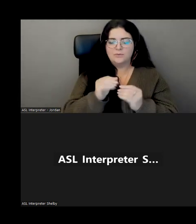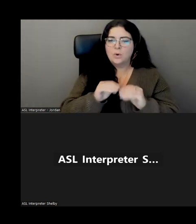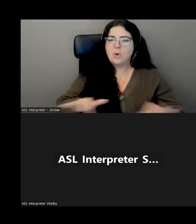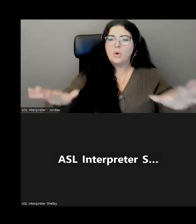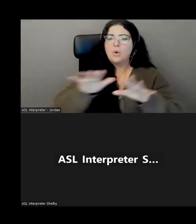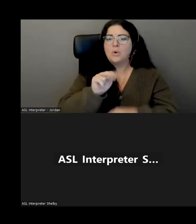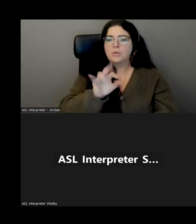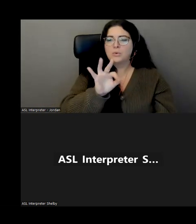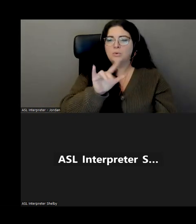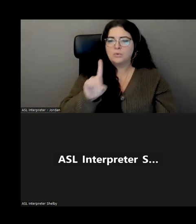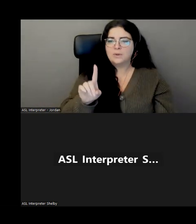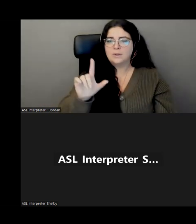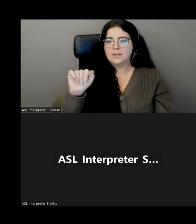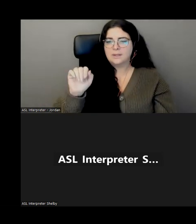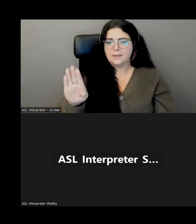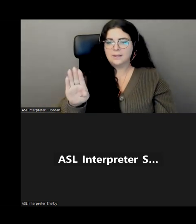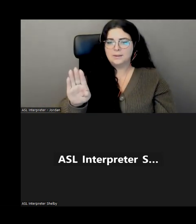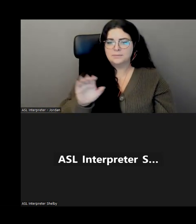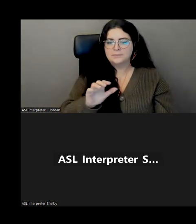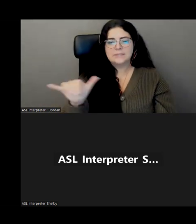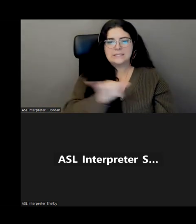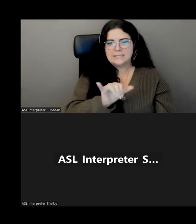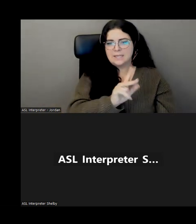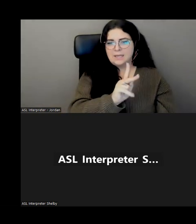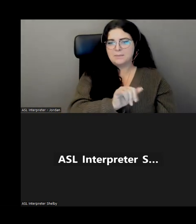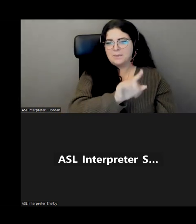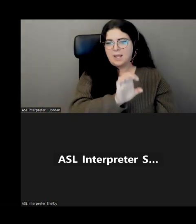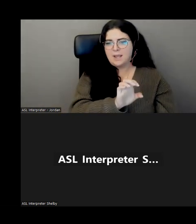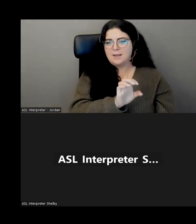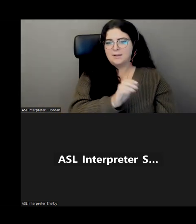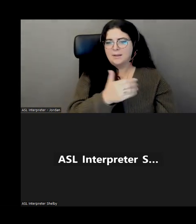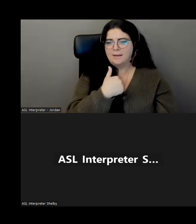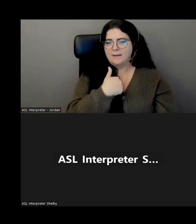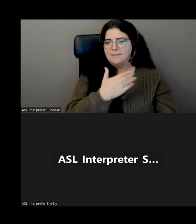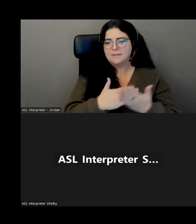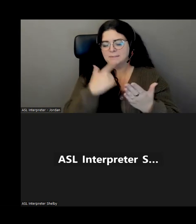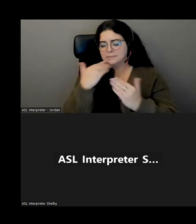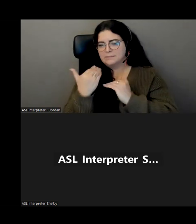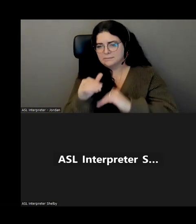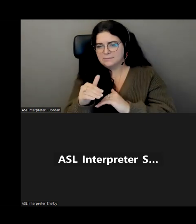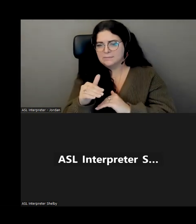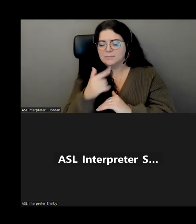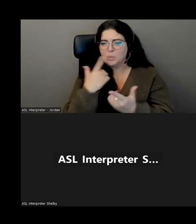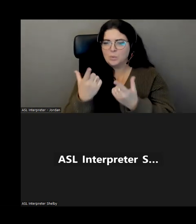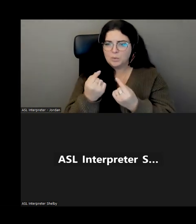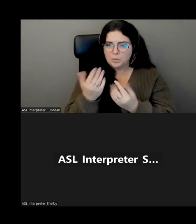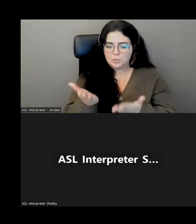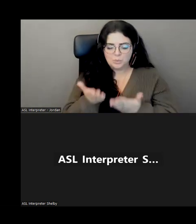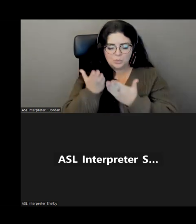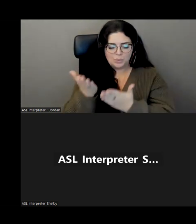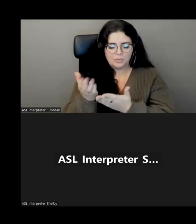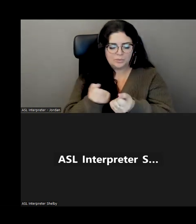and Labrador. Of course, much like Kyle, we have some limitations as to what we can offer